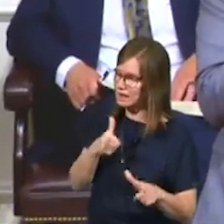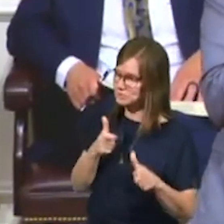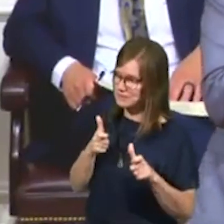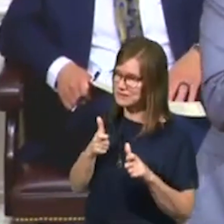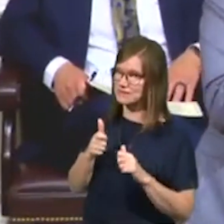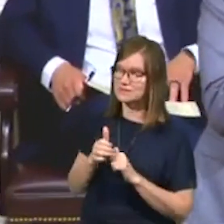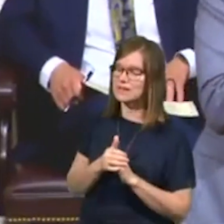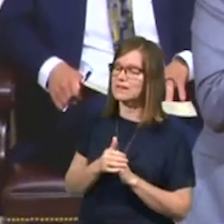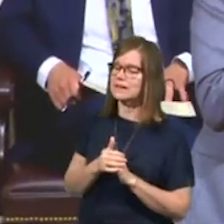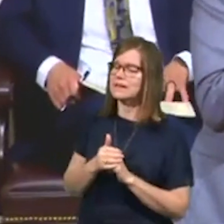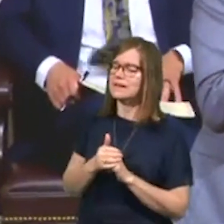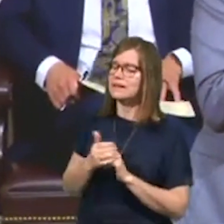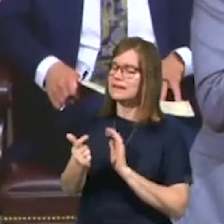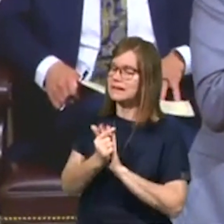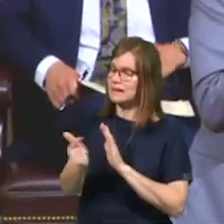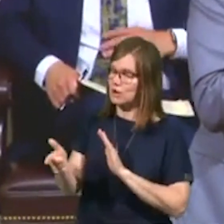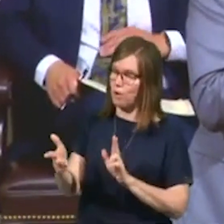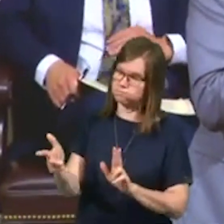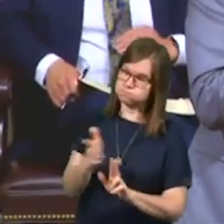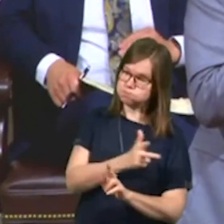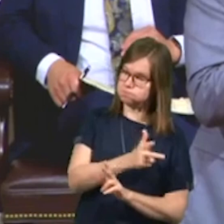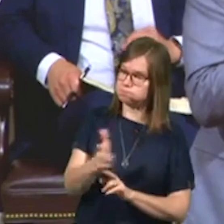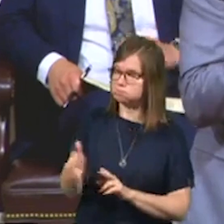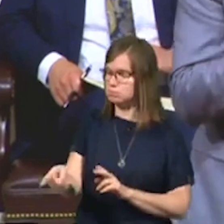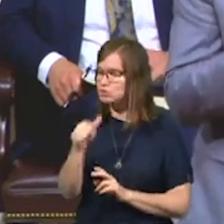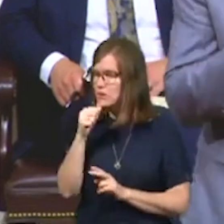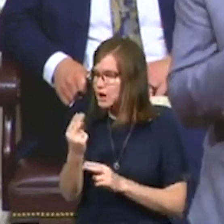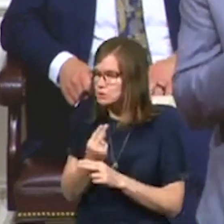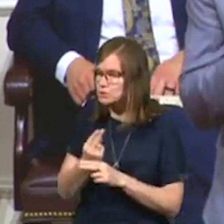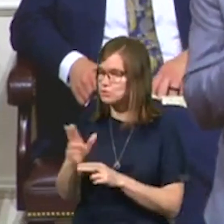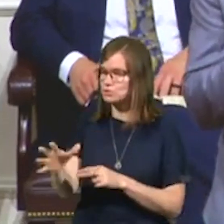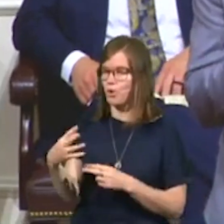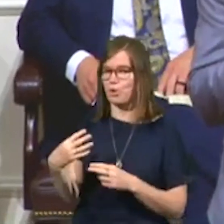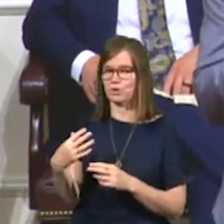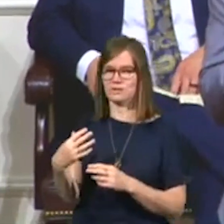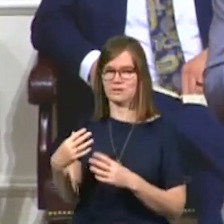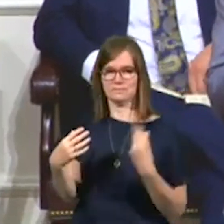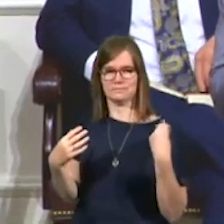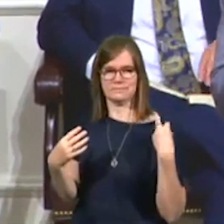illegal lane change. You changed lanes. You didn't use your, your, your turn signal.